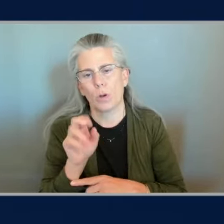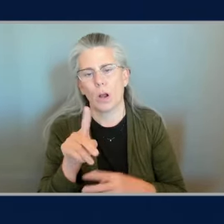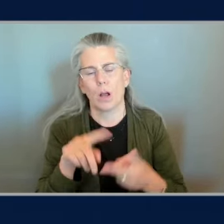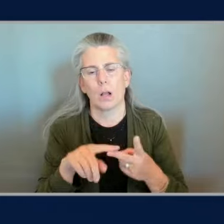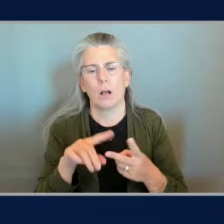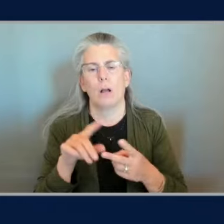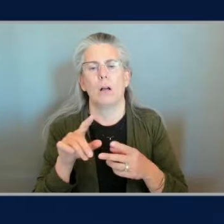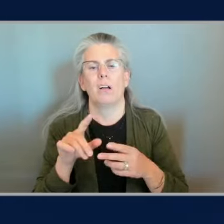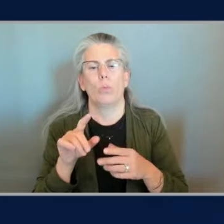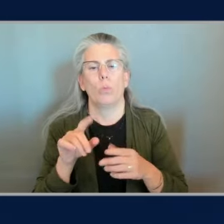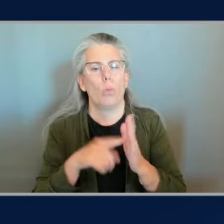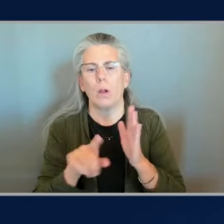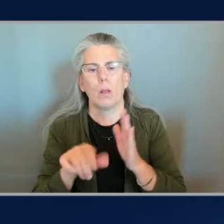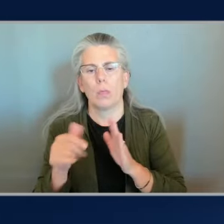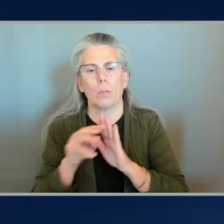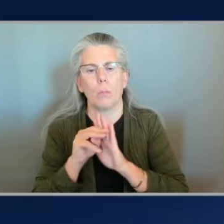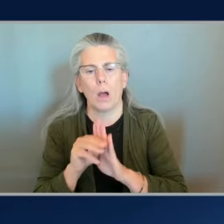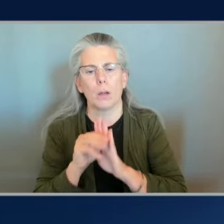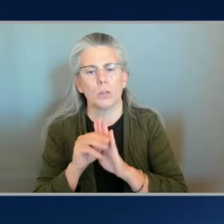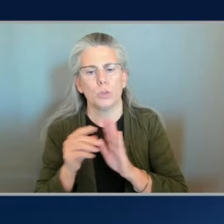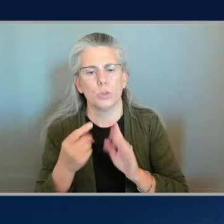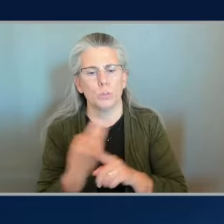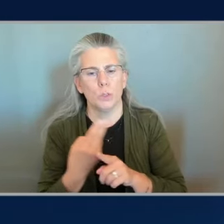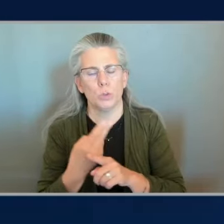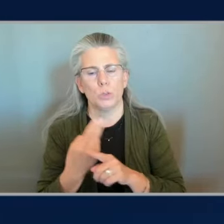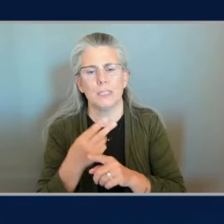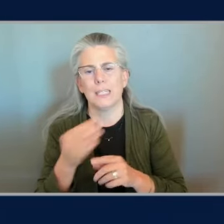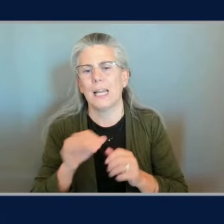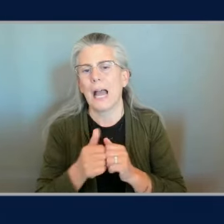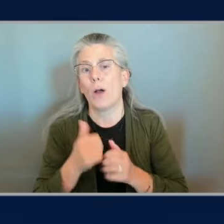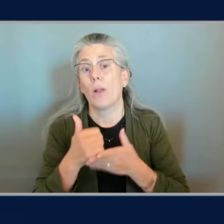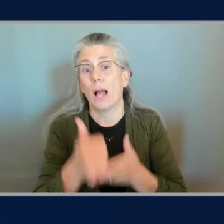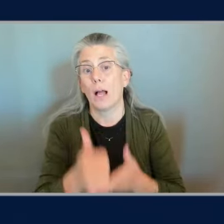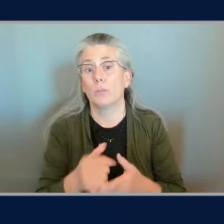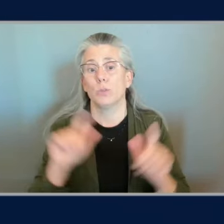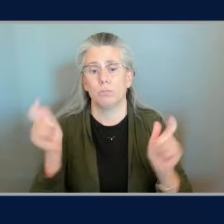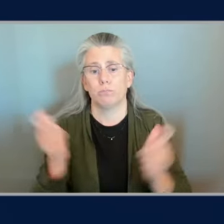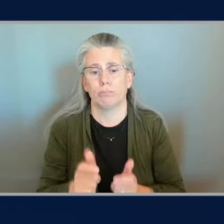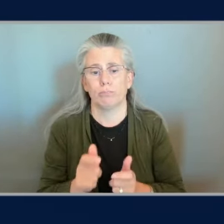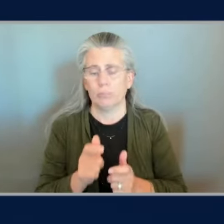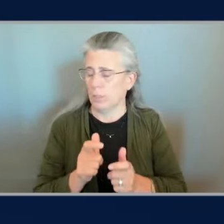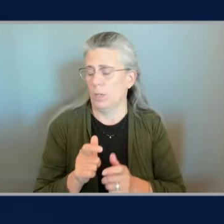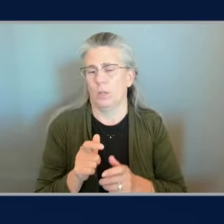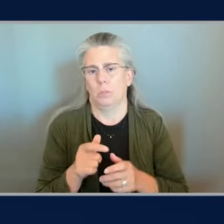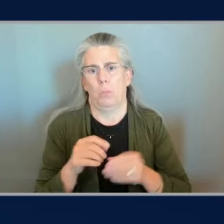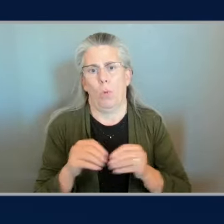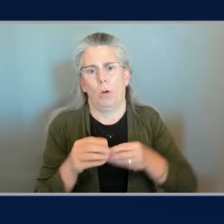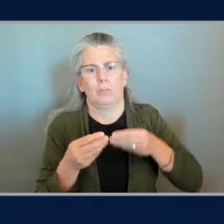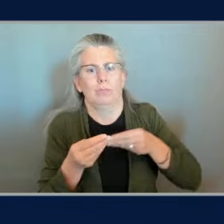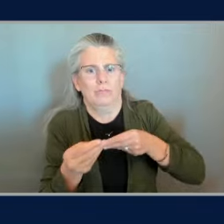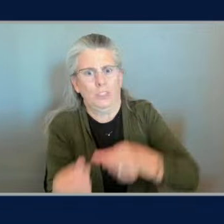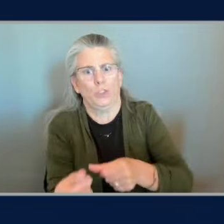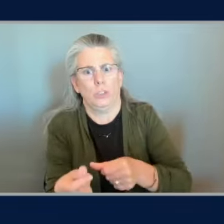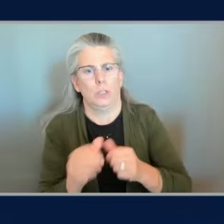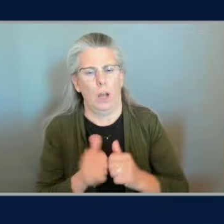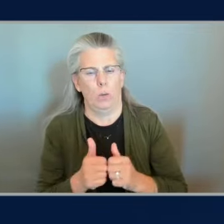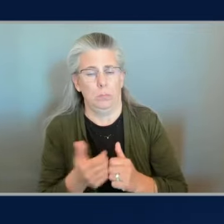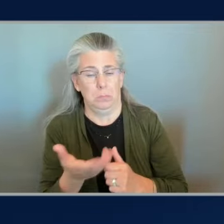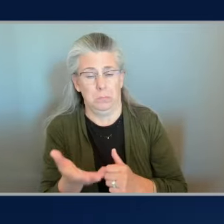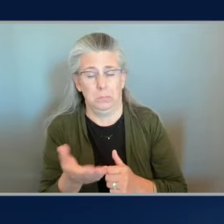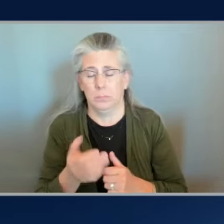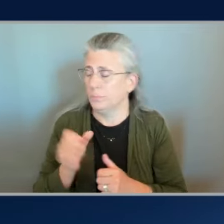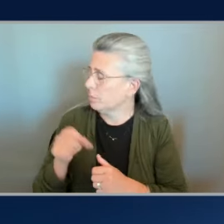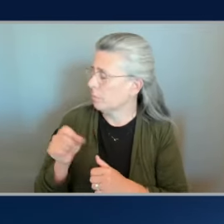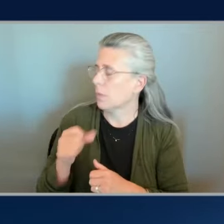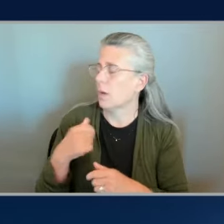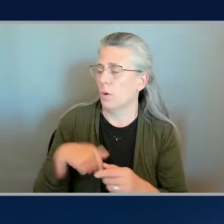you trim your overall cost and increase your efficiency yeah so you know what we're doing is we've implemented a retrieval augmented